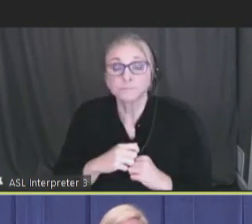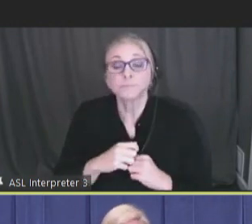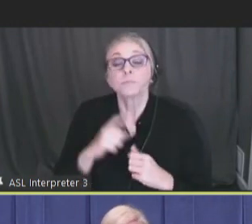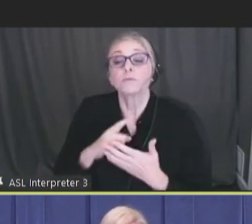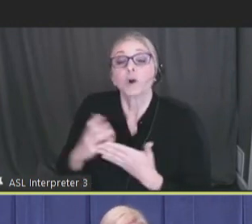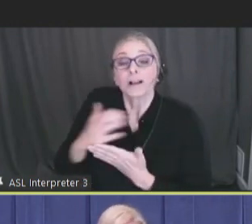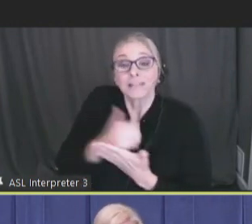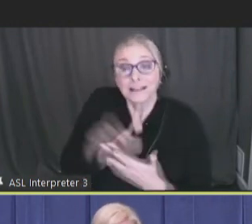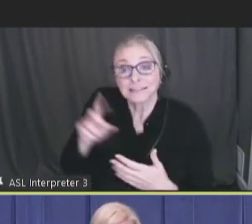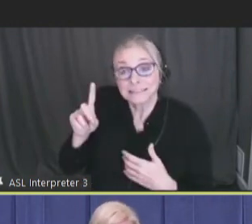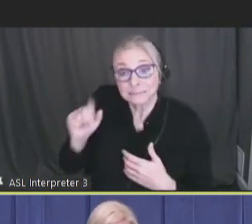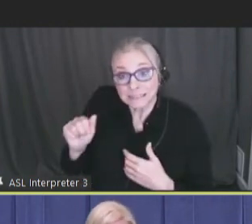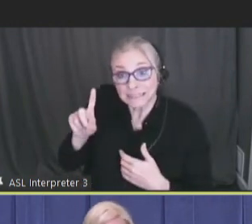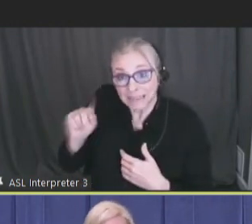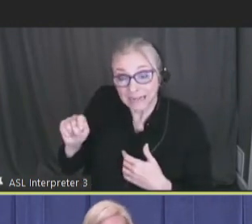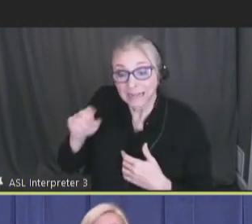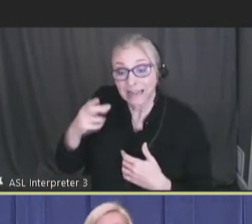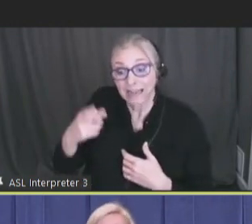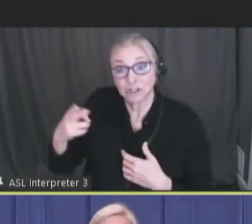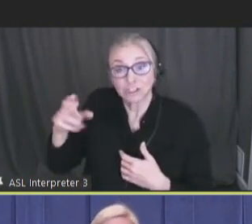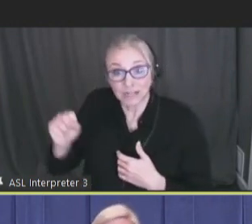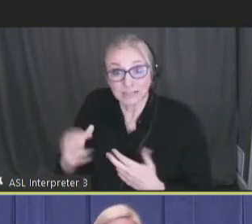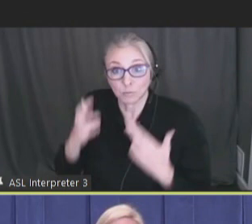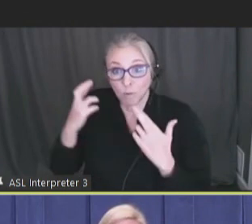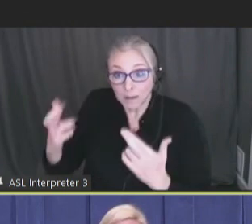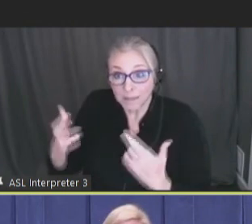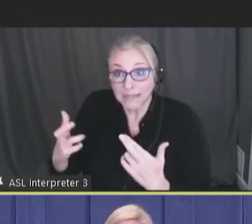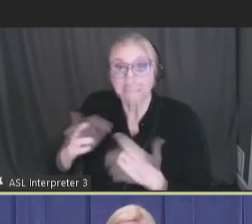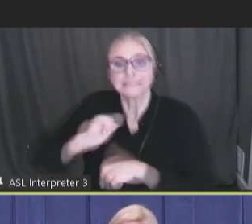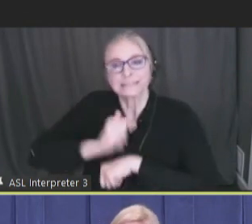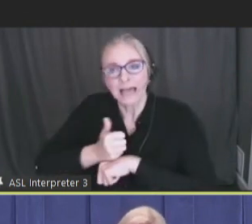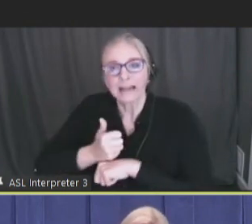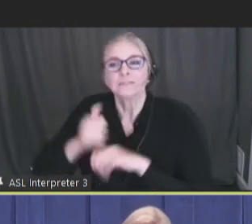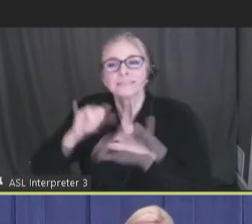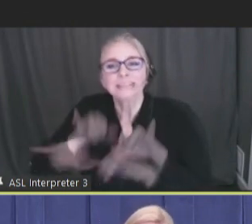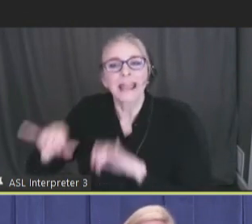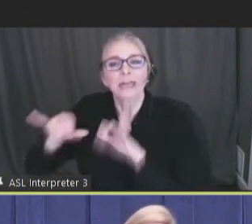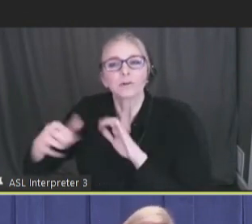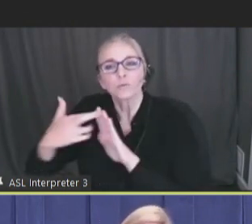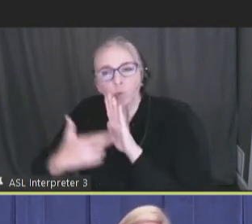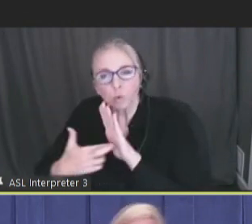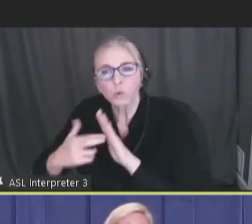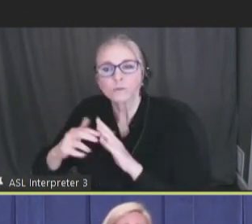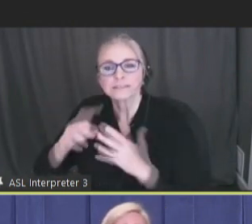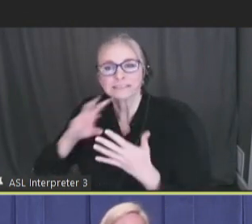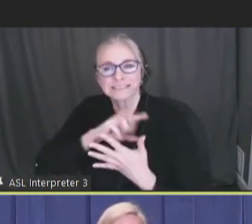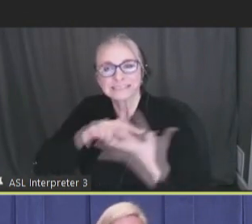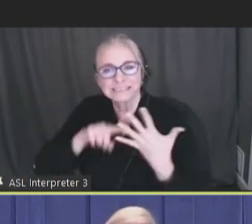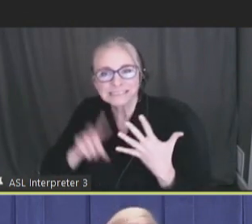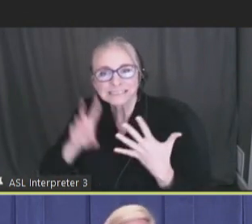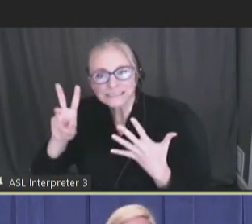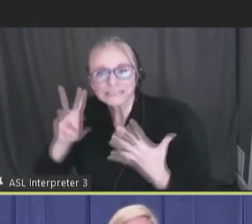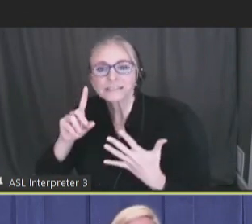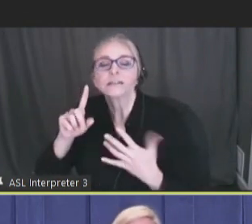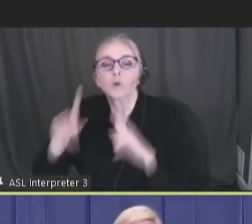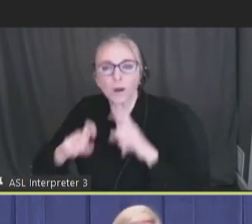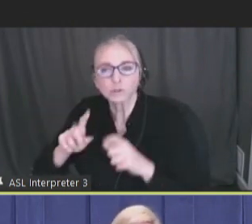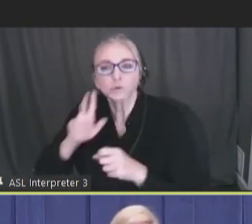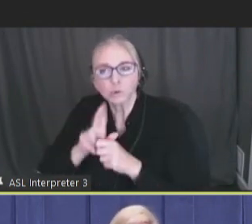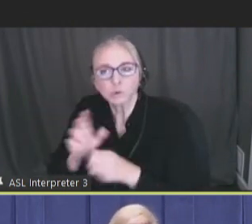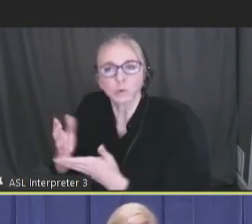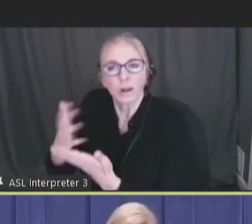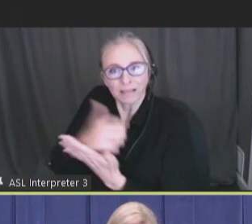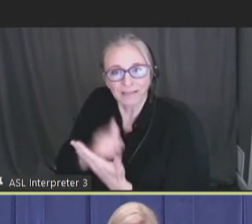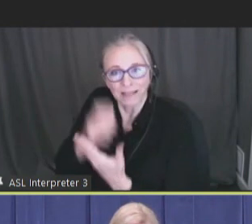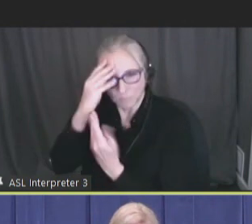disability data, actually, HHS has a recommended set of standard six questions that are used currently in the census.